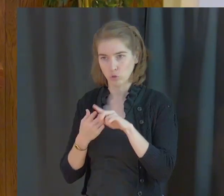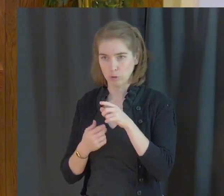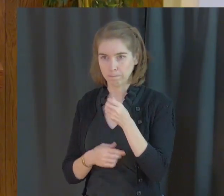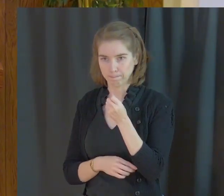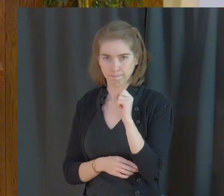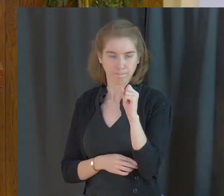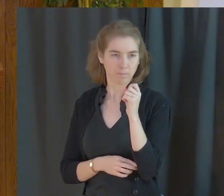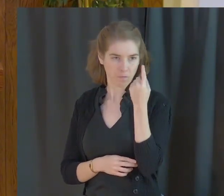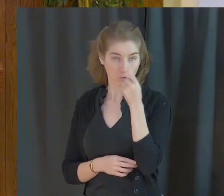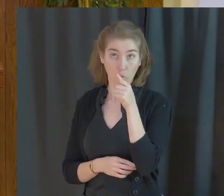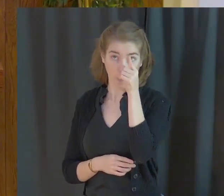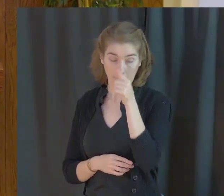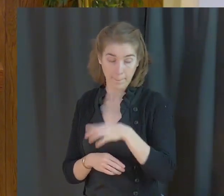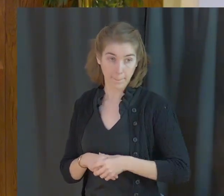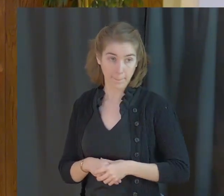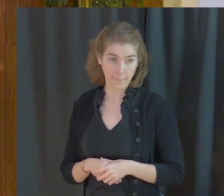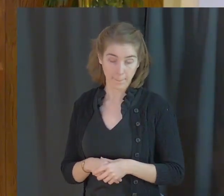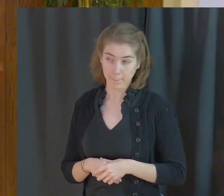up for Him.